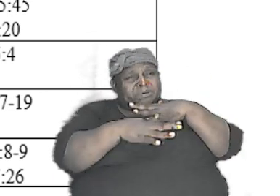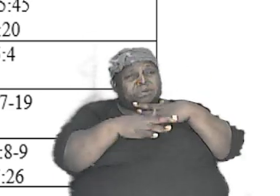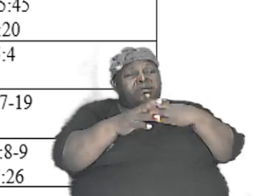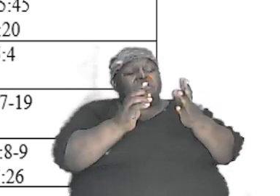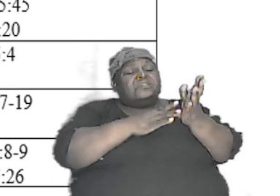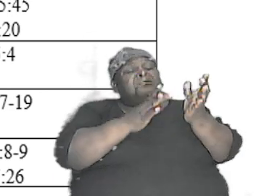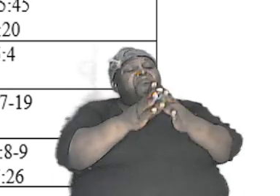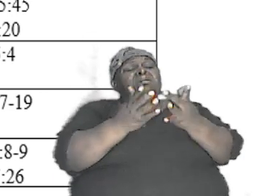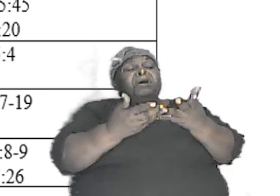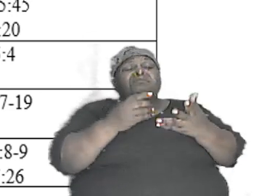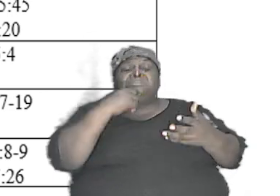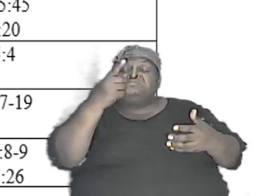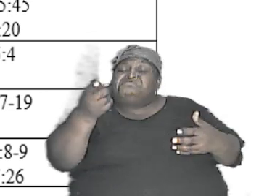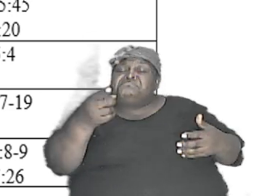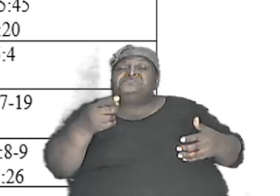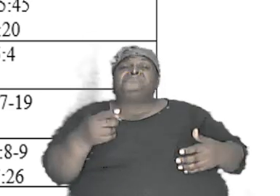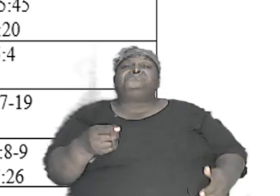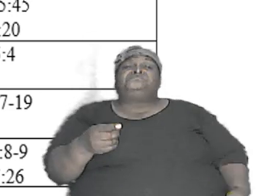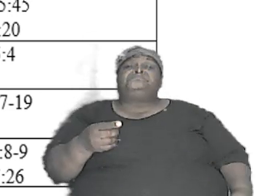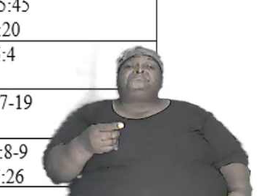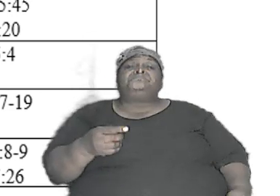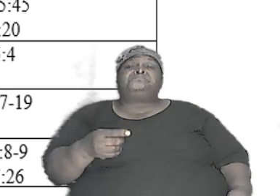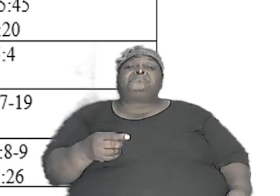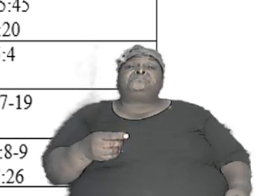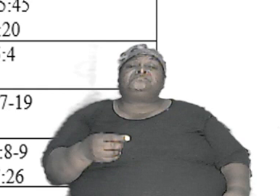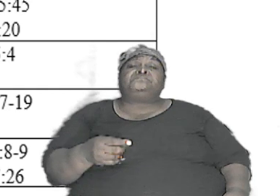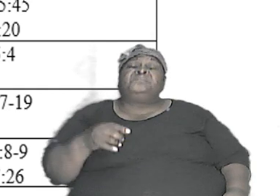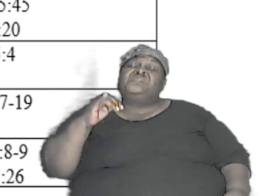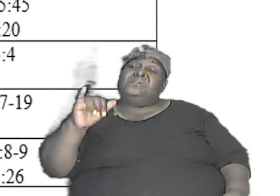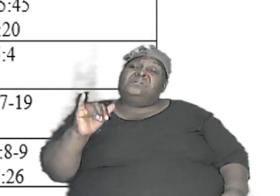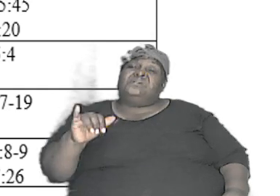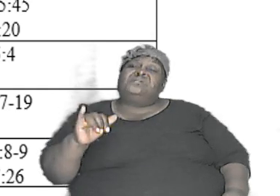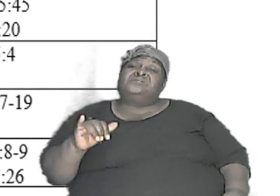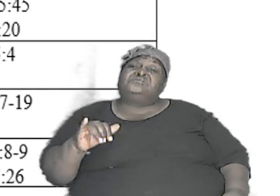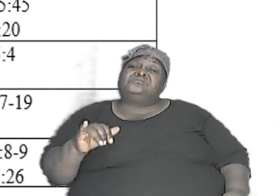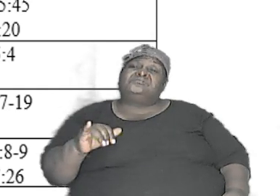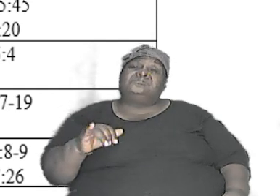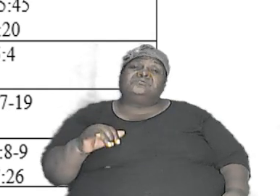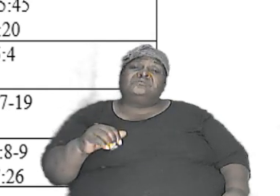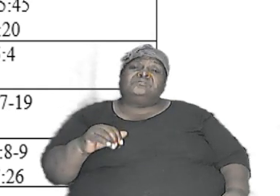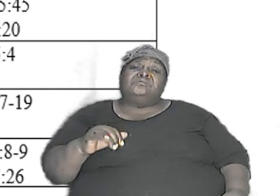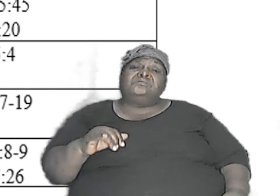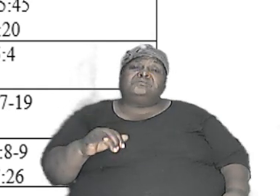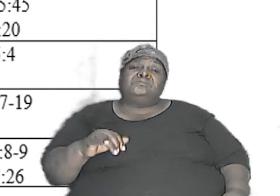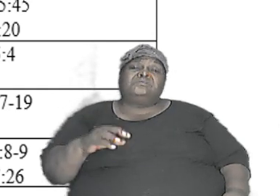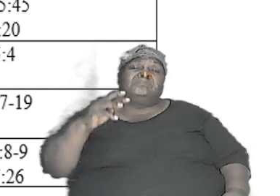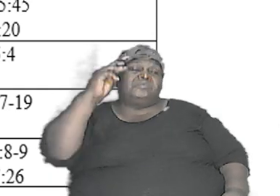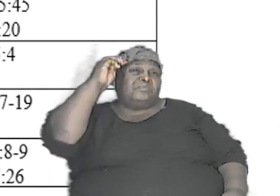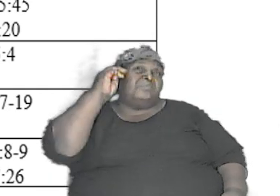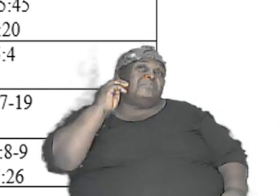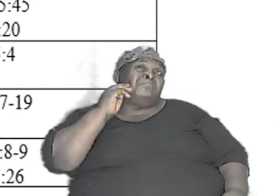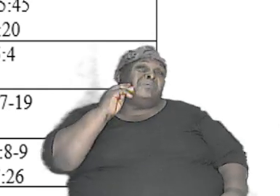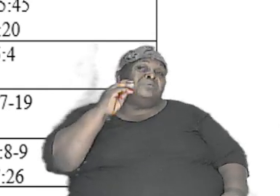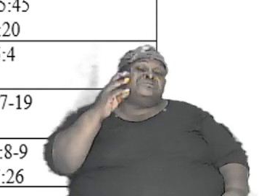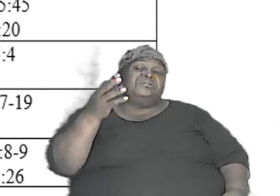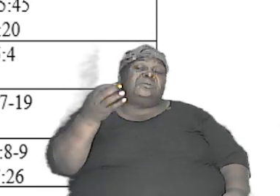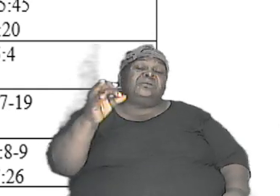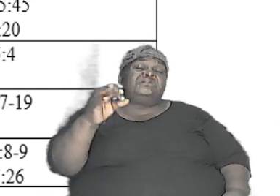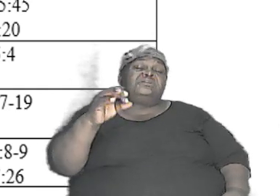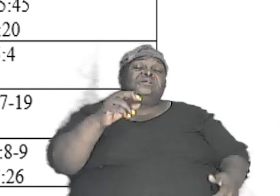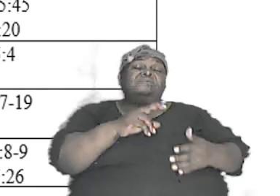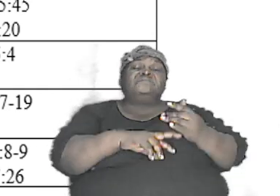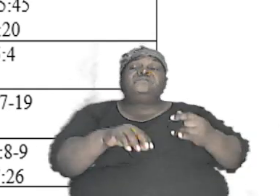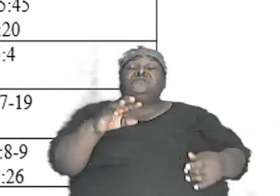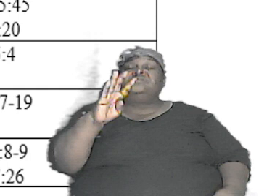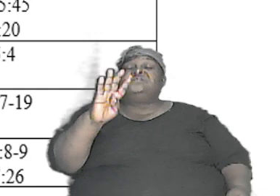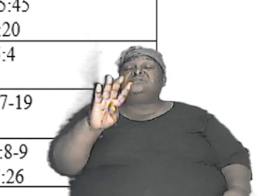us in the book of man and this is just to cement this perspective Matthew chapter 19 and verse 4 and